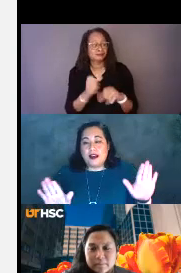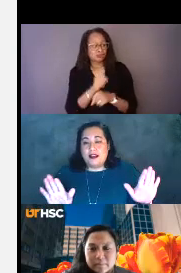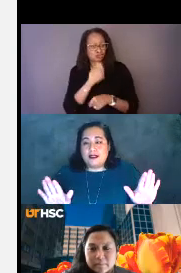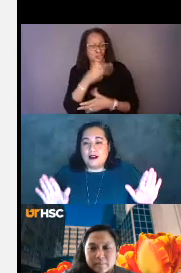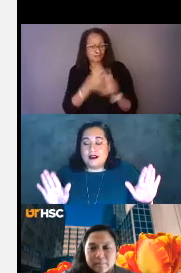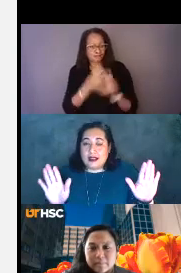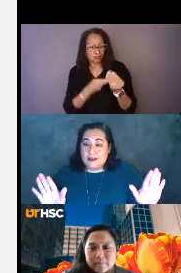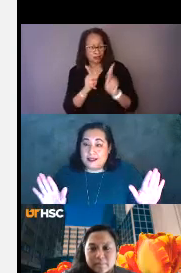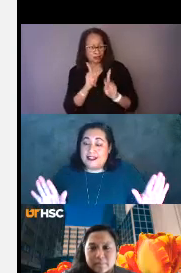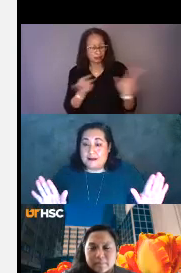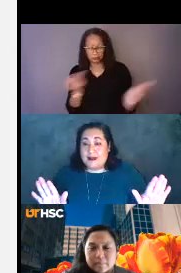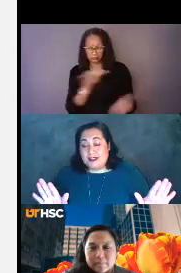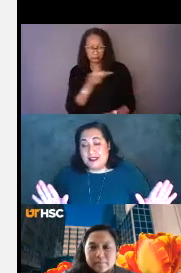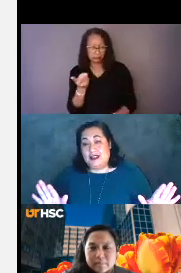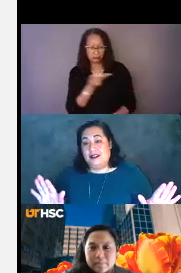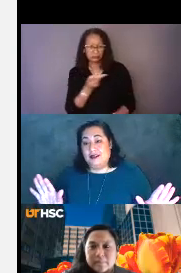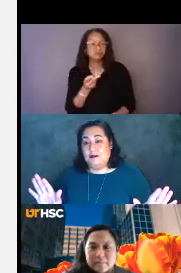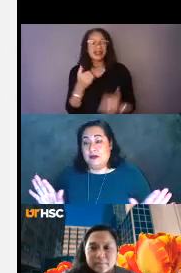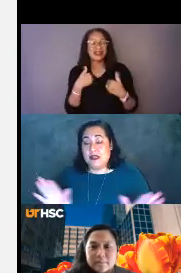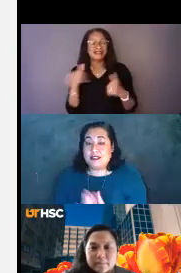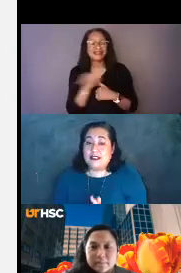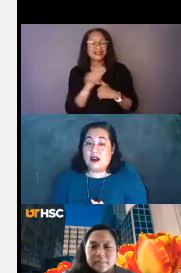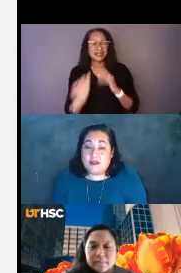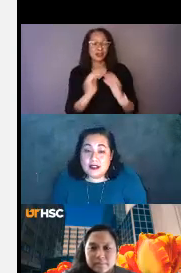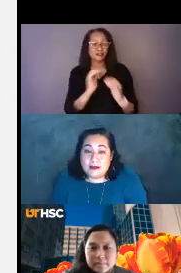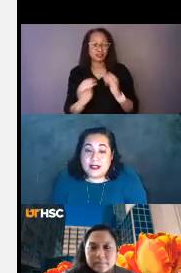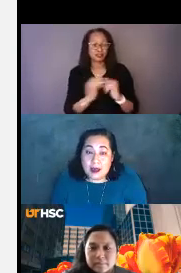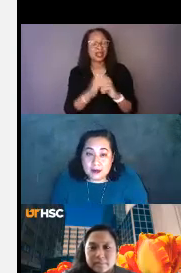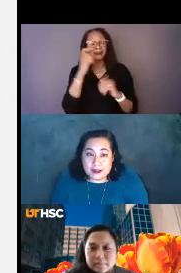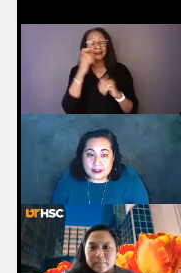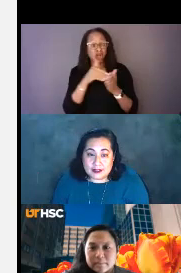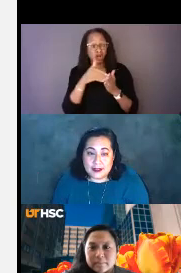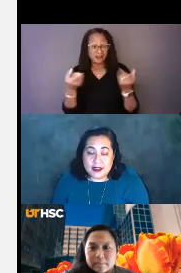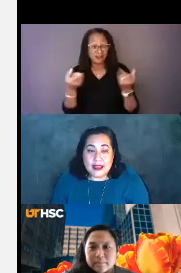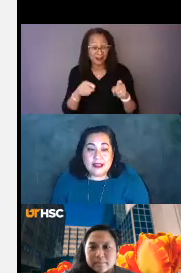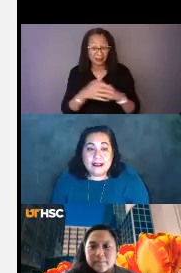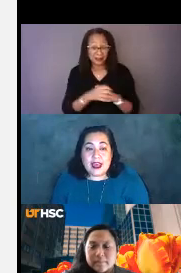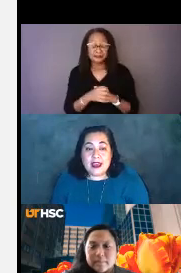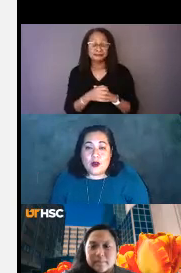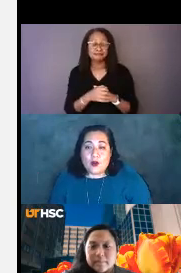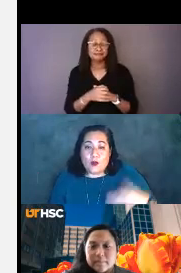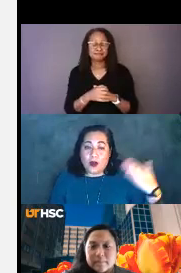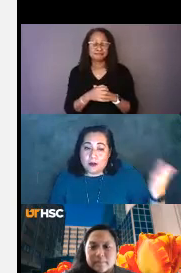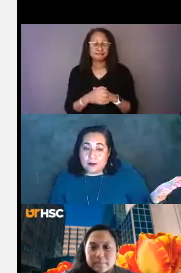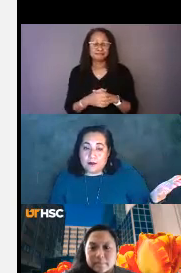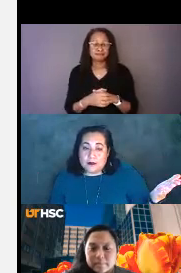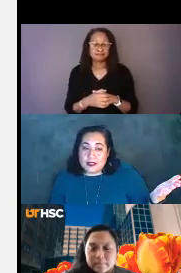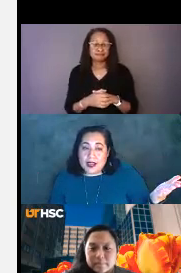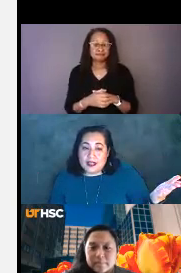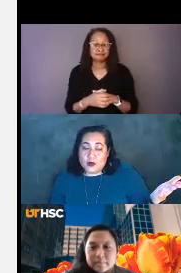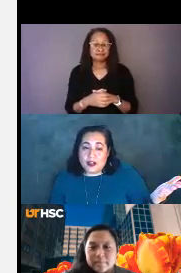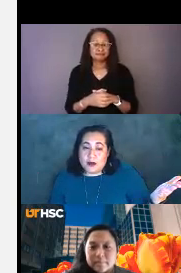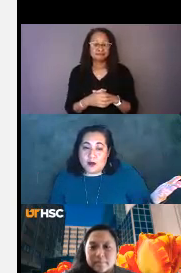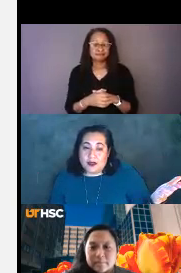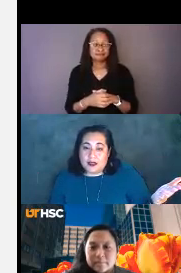parties are having the same conversation. Because it oftentimes happens that one side